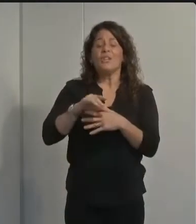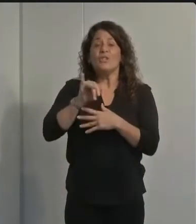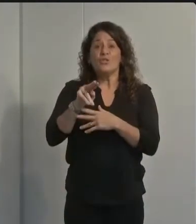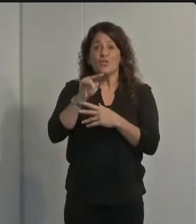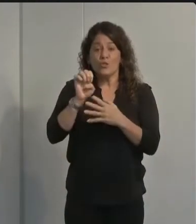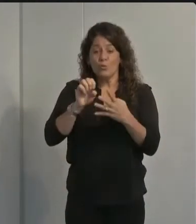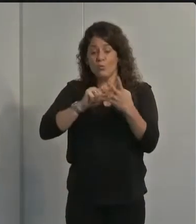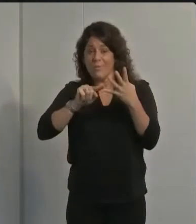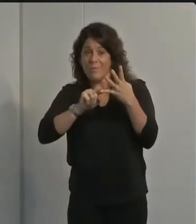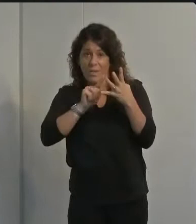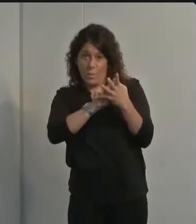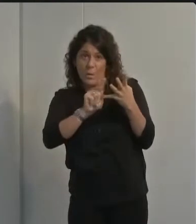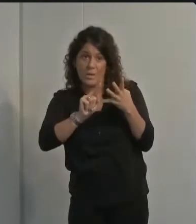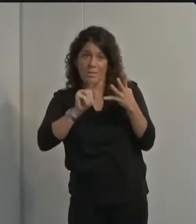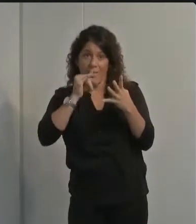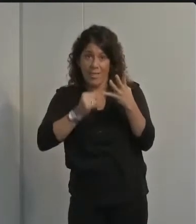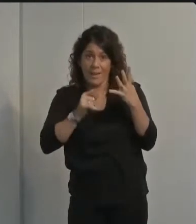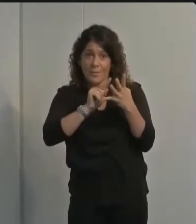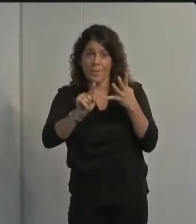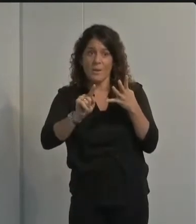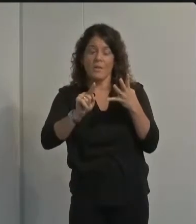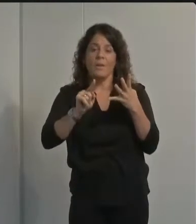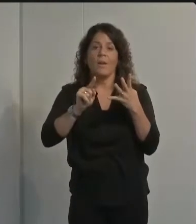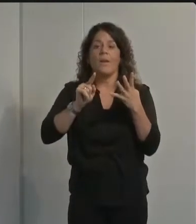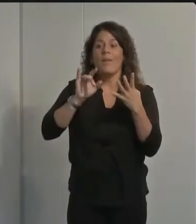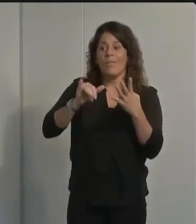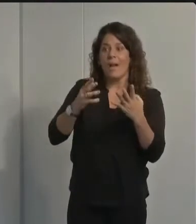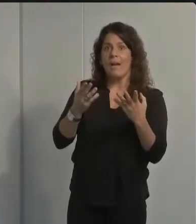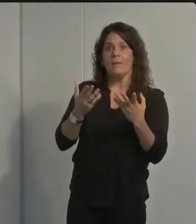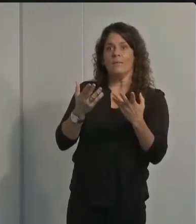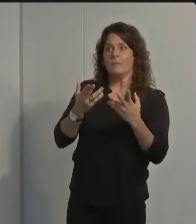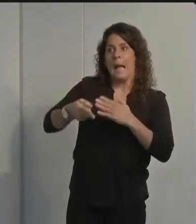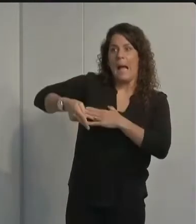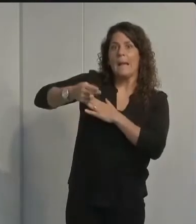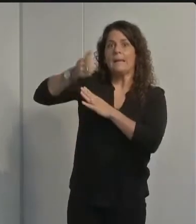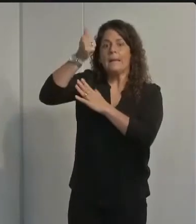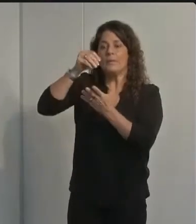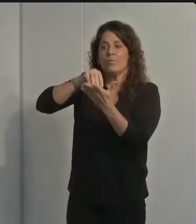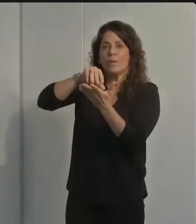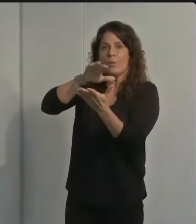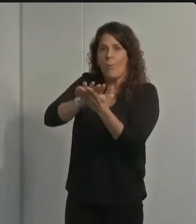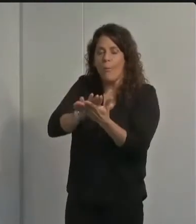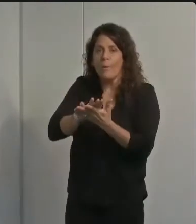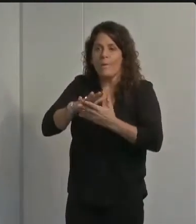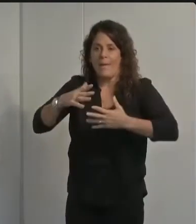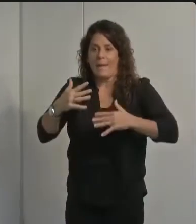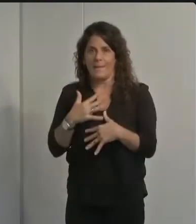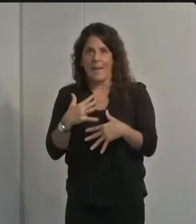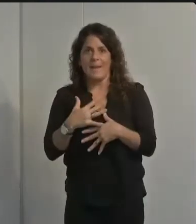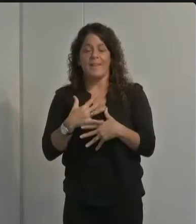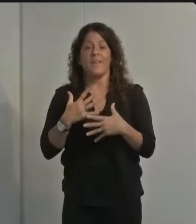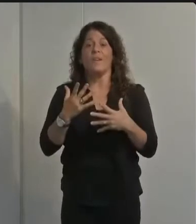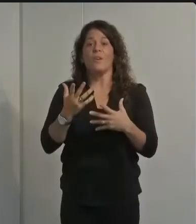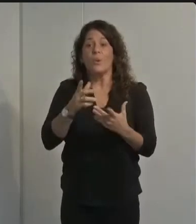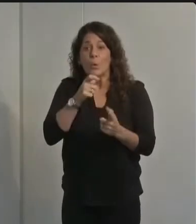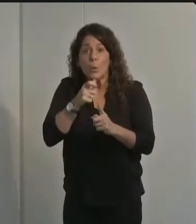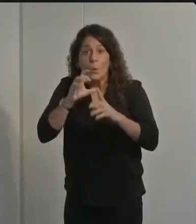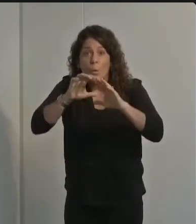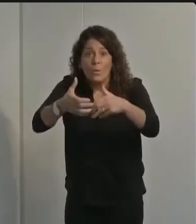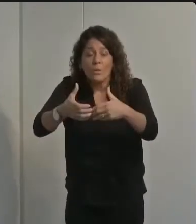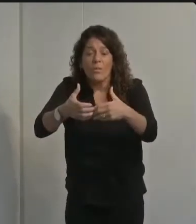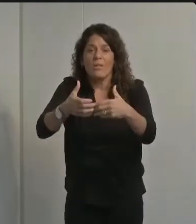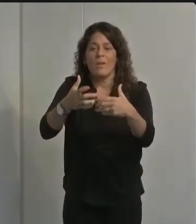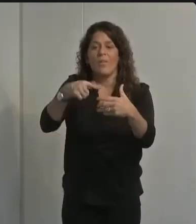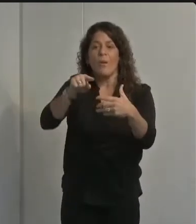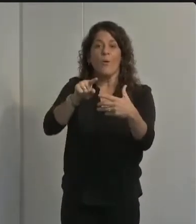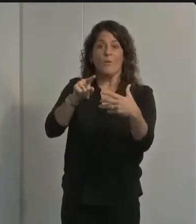disease control reported that the highest rising levels of anxiety were among young adults as well as people of color